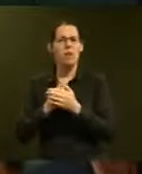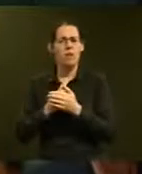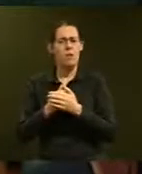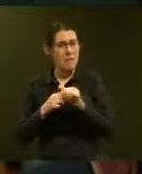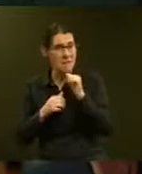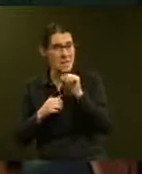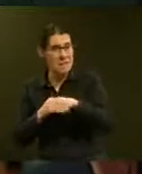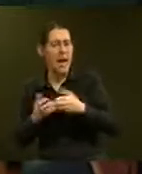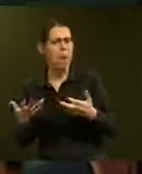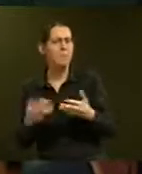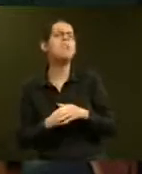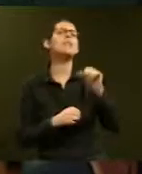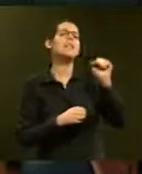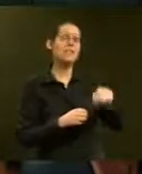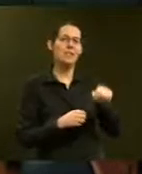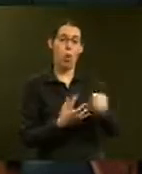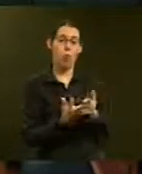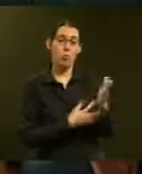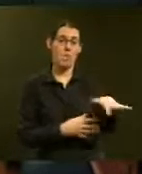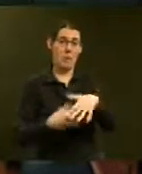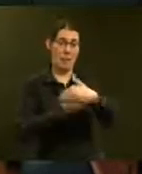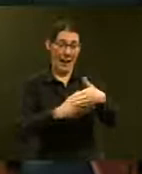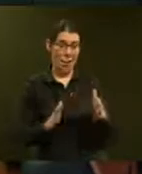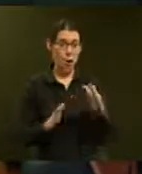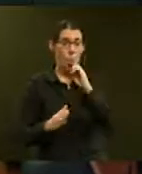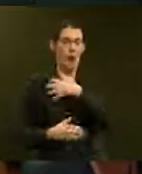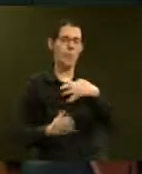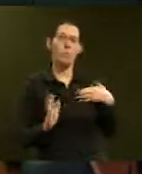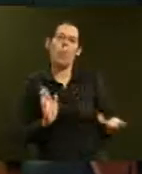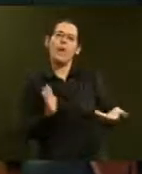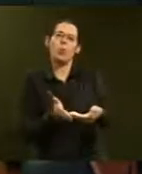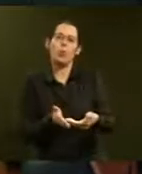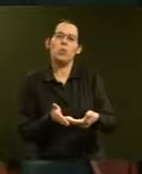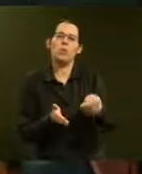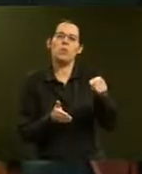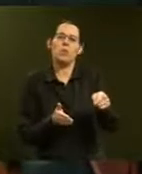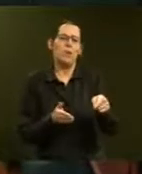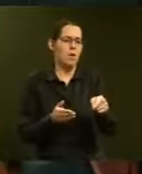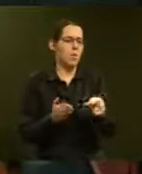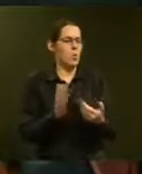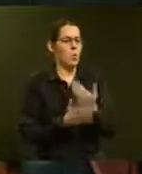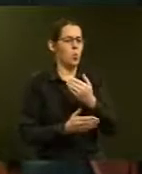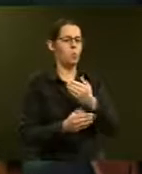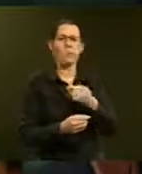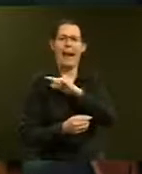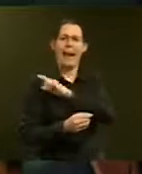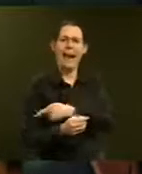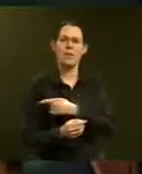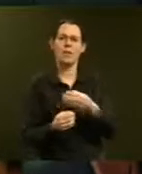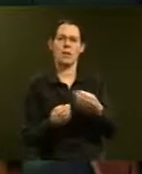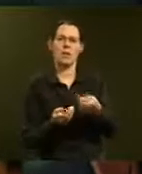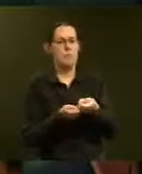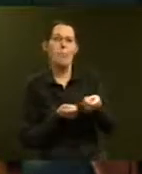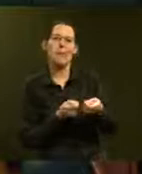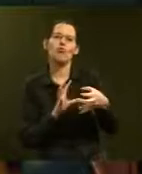Government will introduce a winter energy payment to help New Zealanders on fixed incomes meet the extra cost of heating their homes through the winter months.